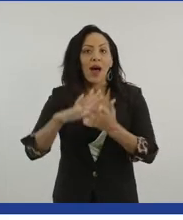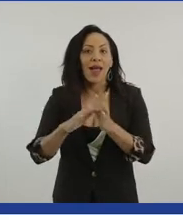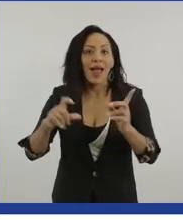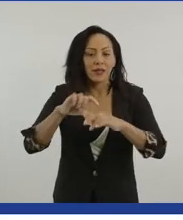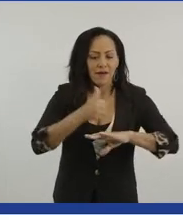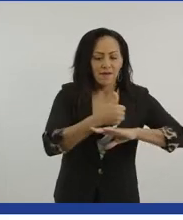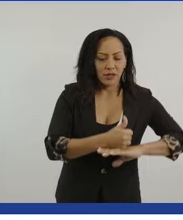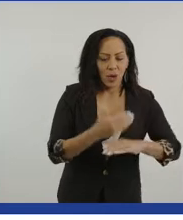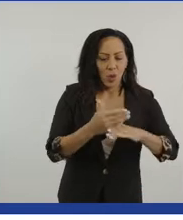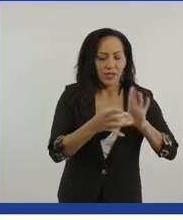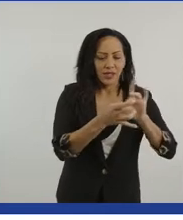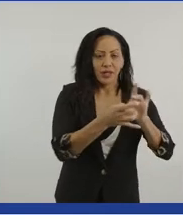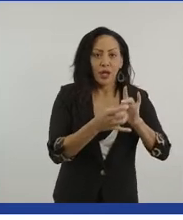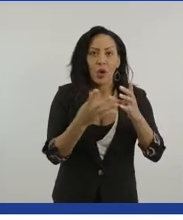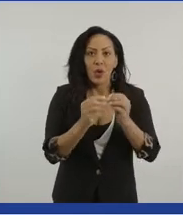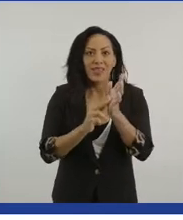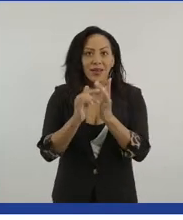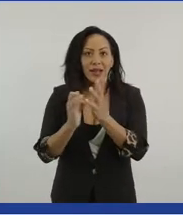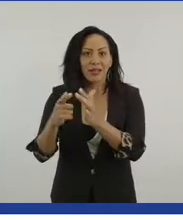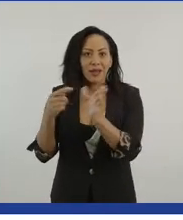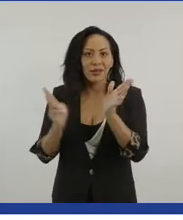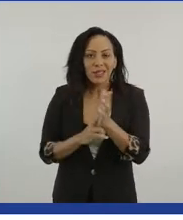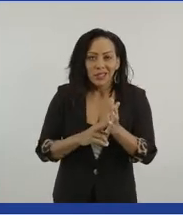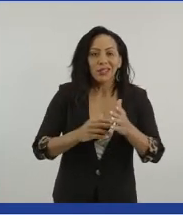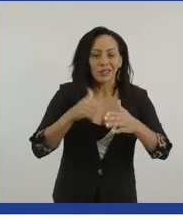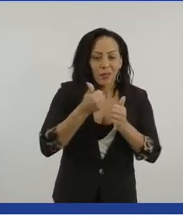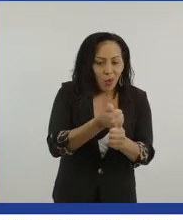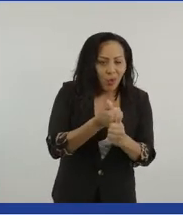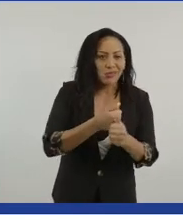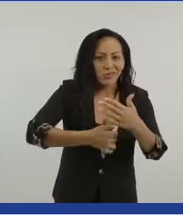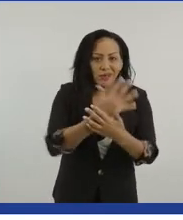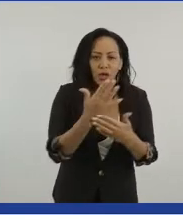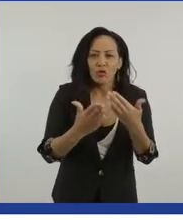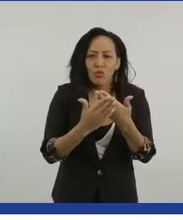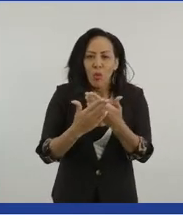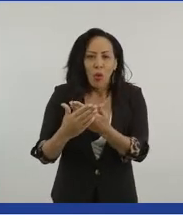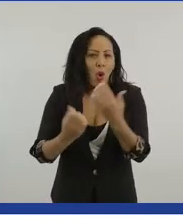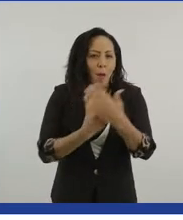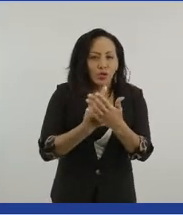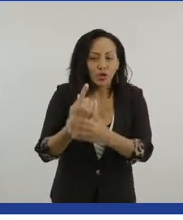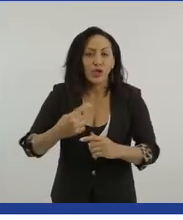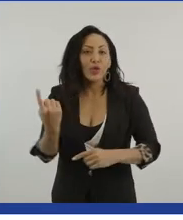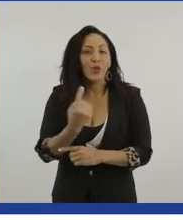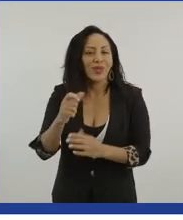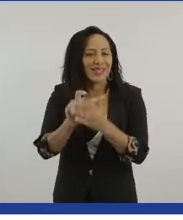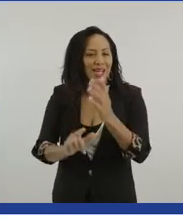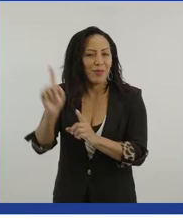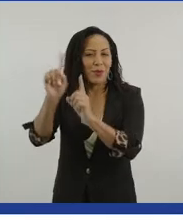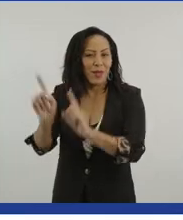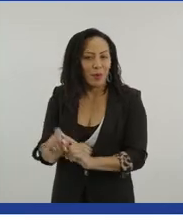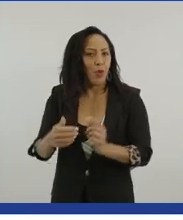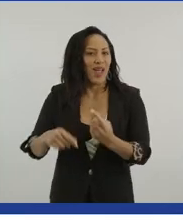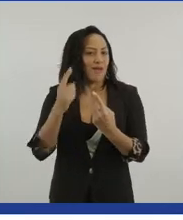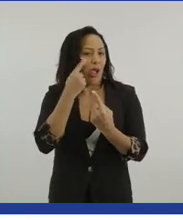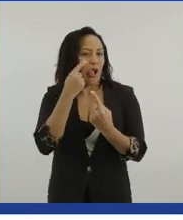he works in collaboration with Nissan to support and develop more opportunities for disabled people. So first let's see another film.